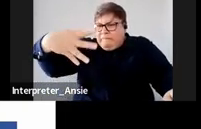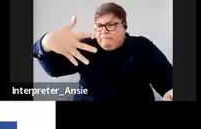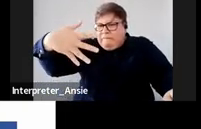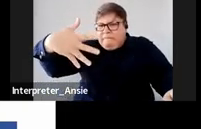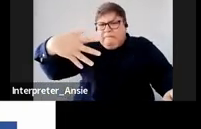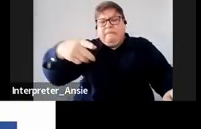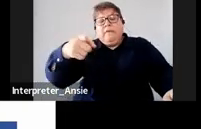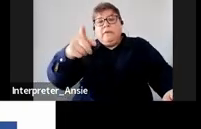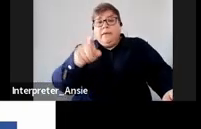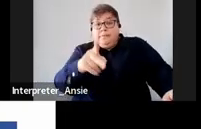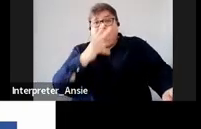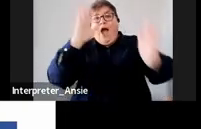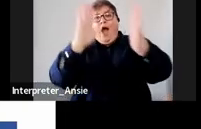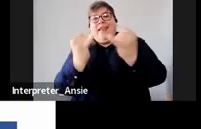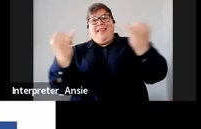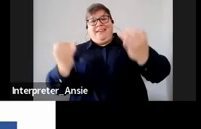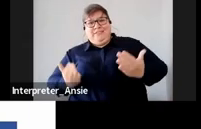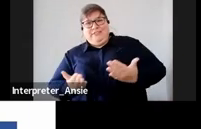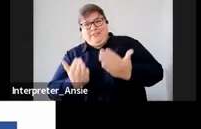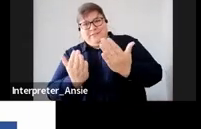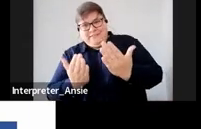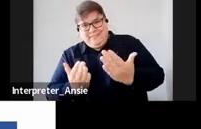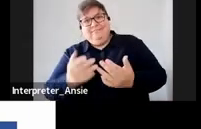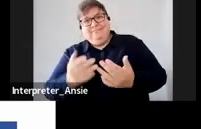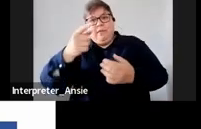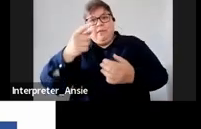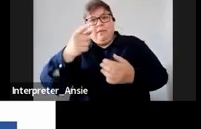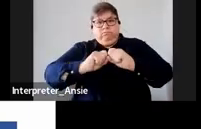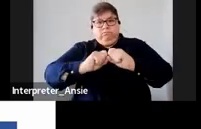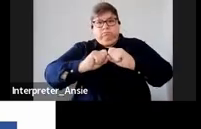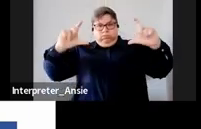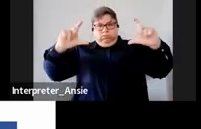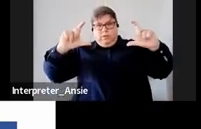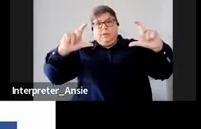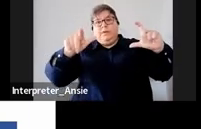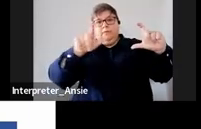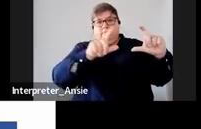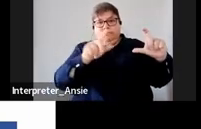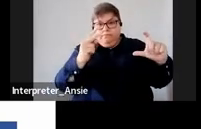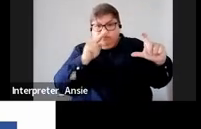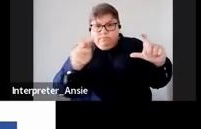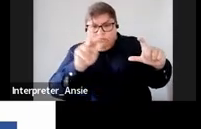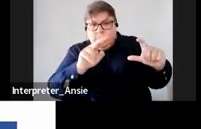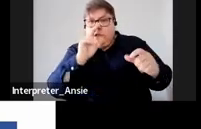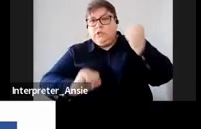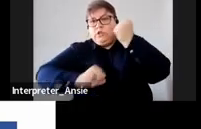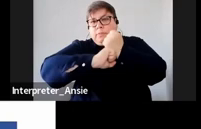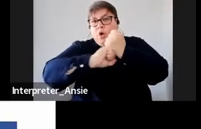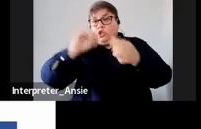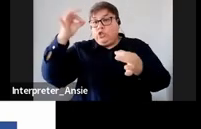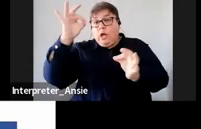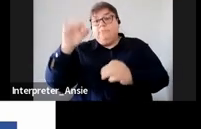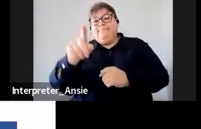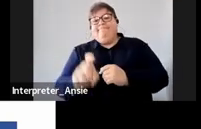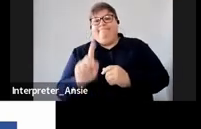one which says online services and then you'll get multiple buttons and then you look the one which says supporting documents if you need to